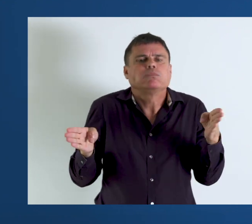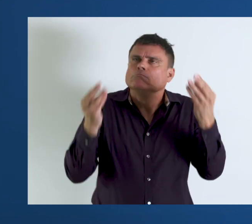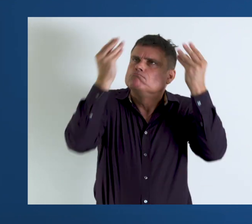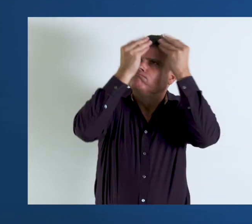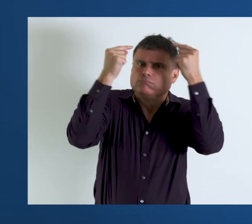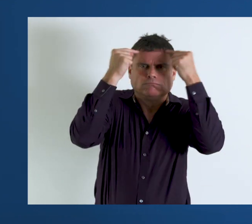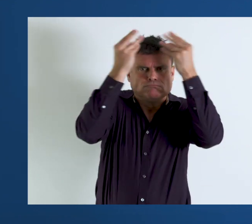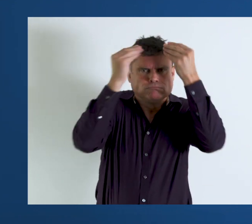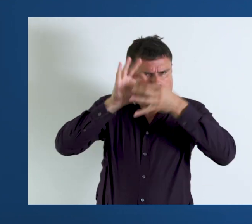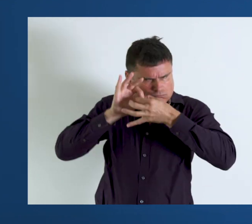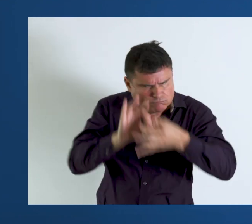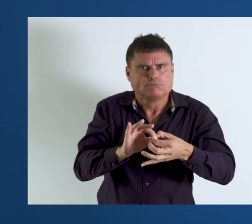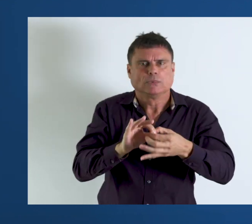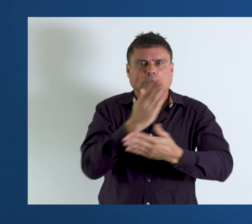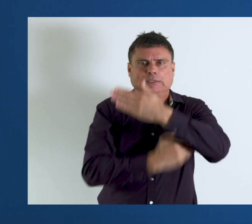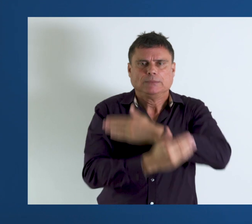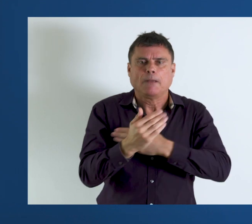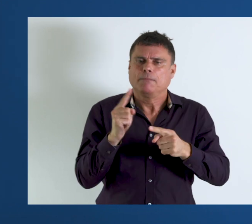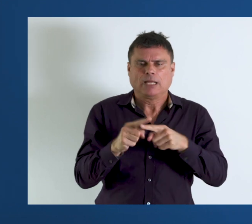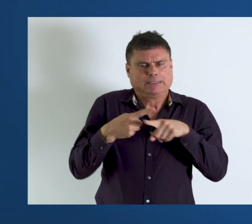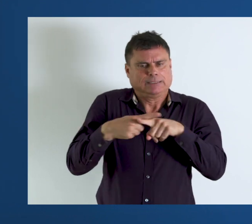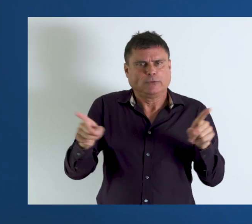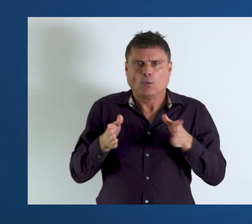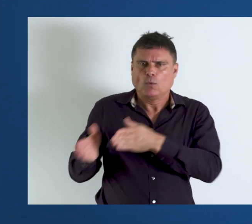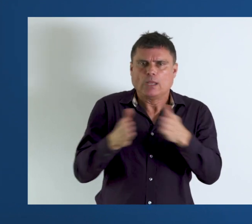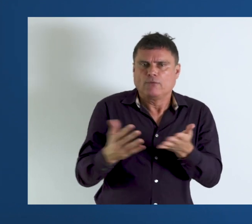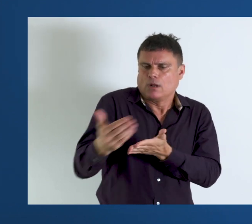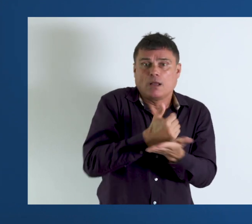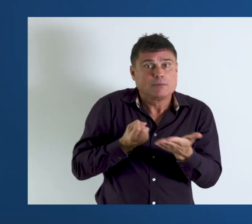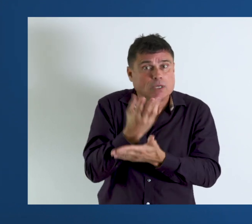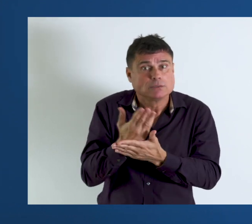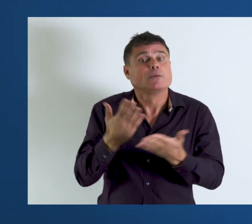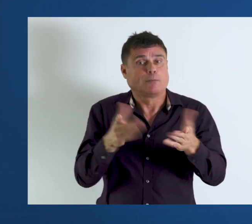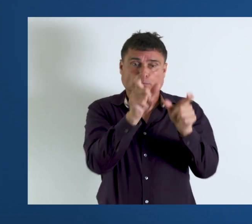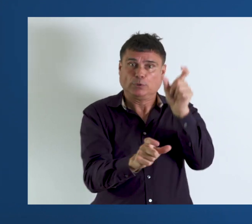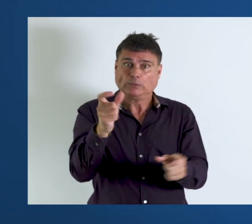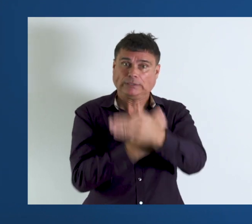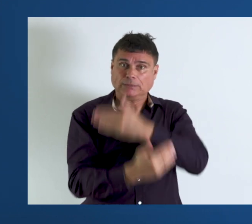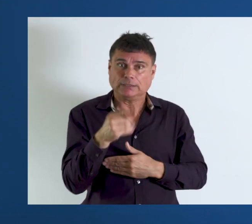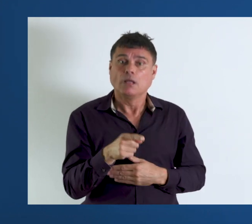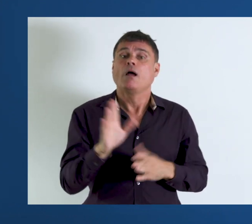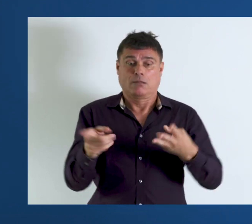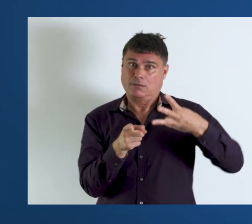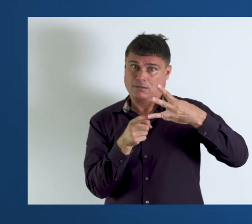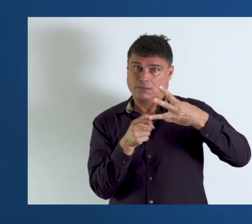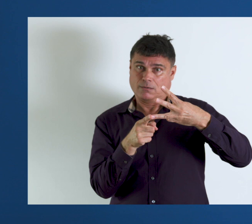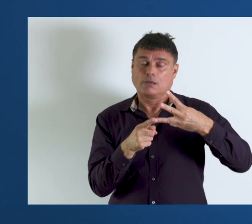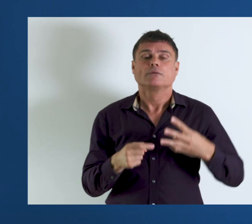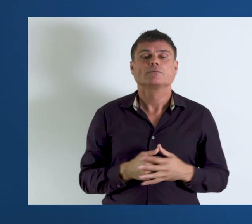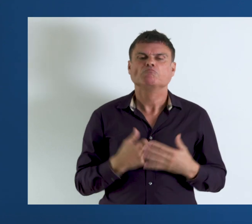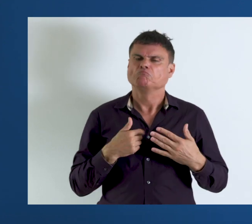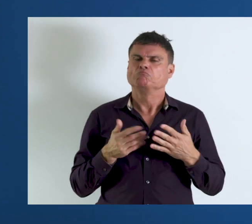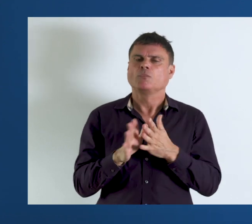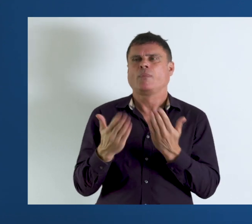thinking about disability, and a different way of collecting data on persons with disabilities. The last point I would like to